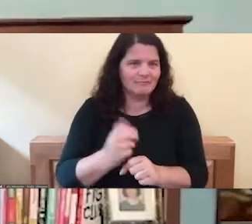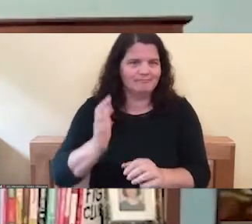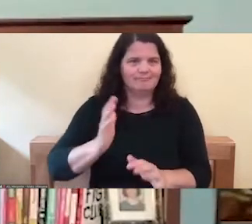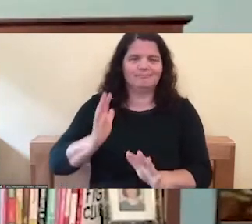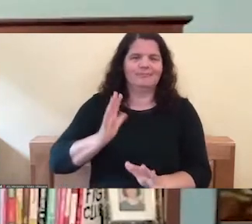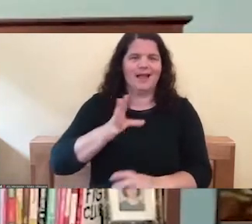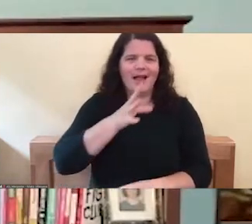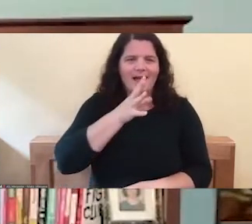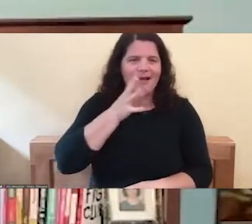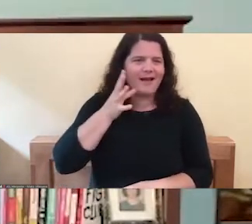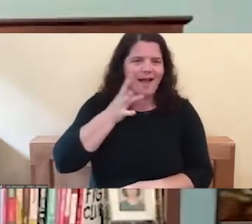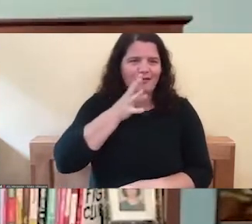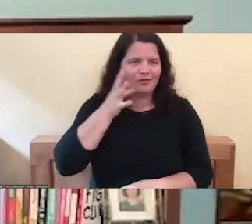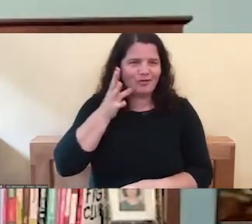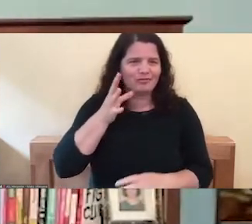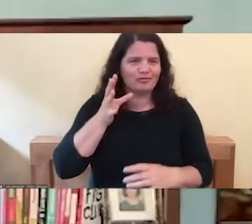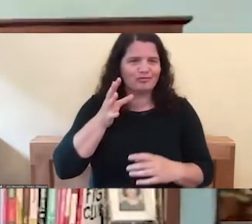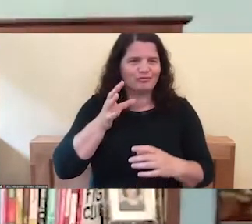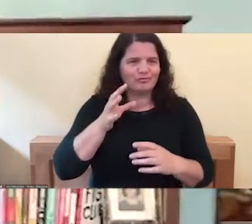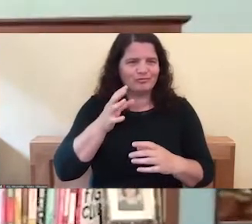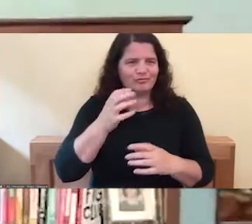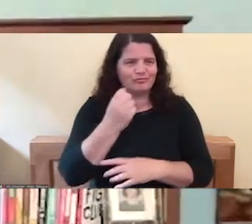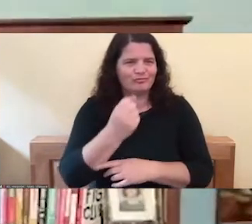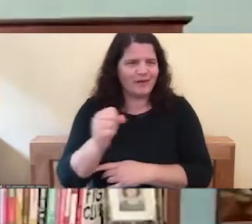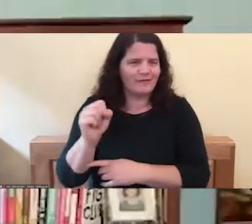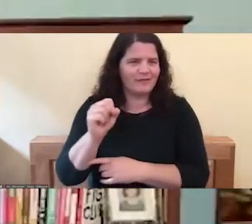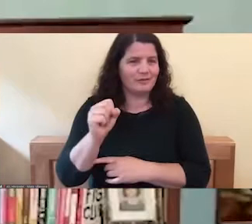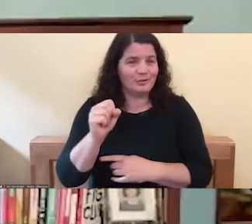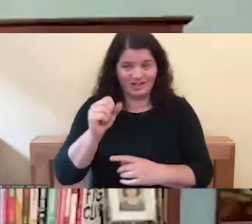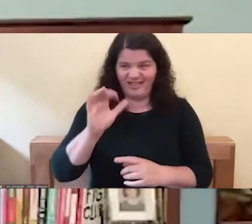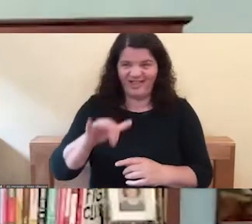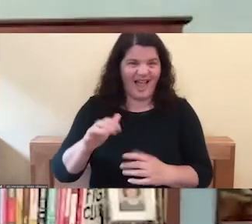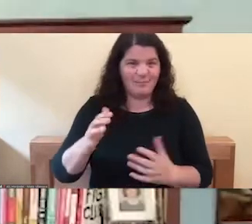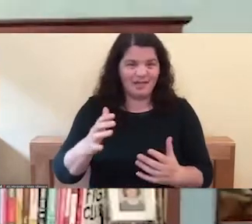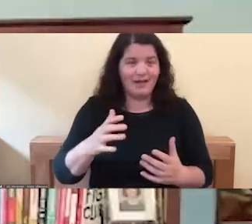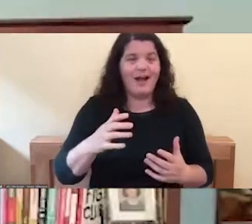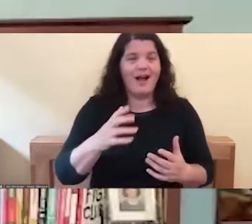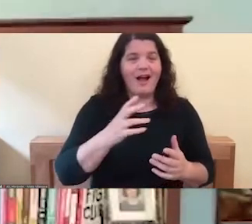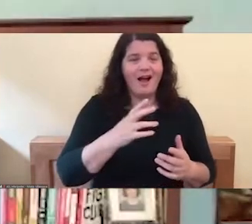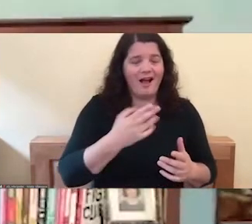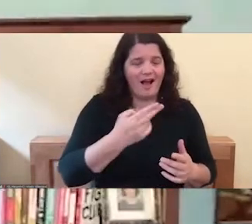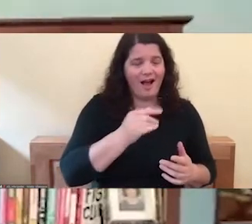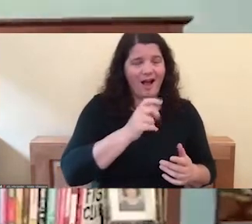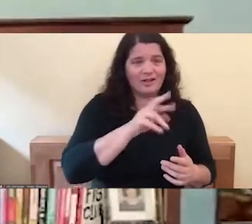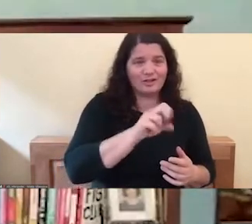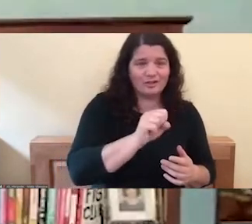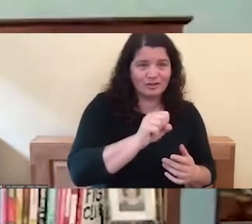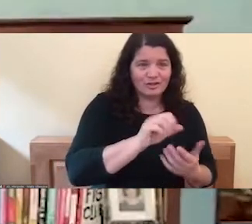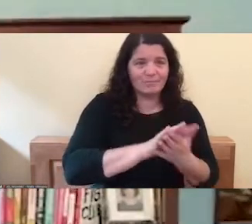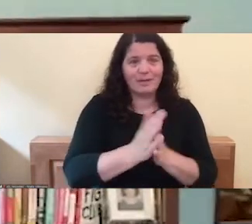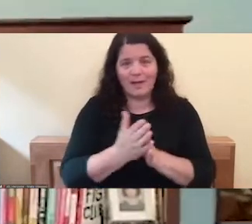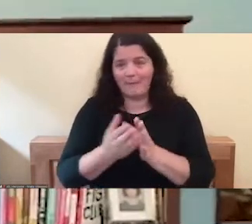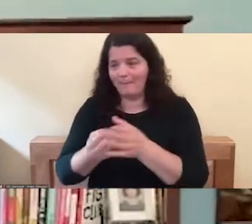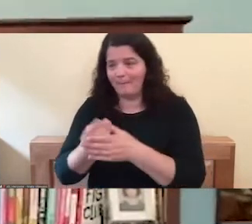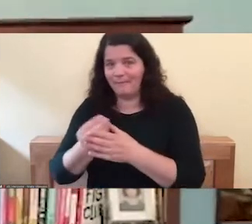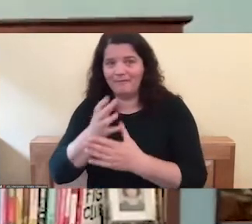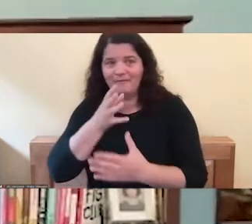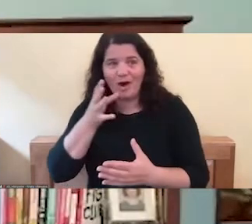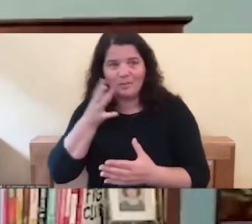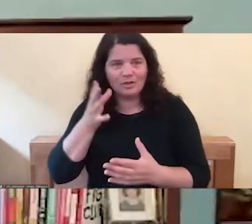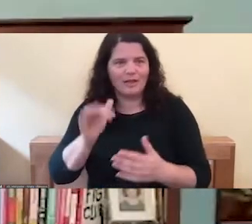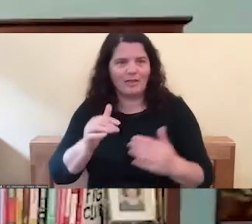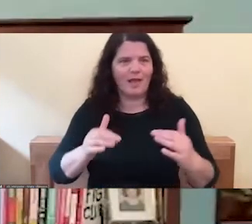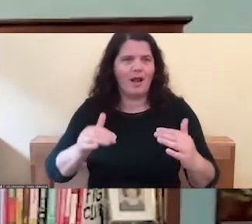aggregarian, um, agricultural revolution, sorry. As soon as we went from hunter gatherers to agriculture, that's when patriarchy really started.